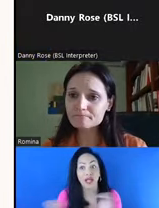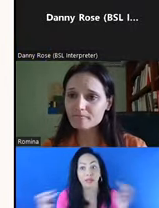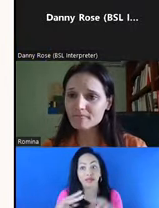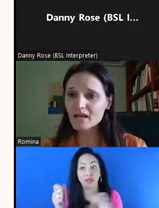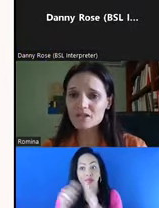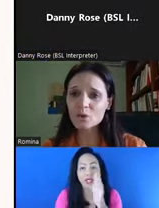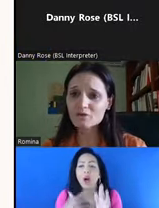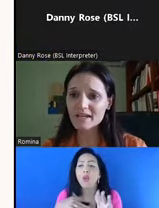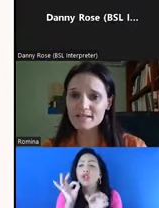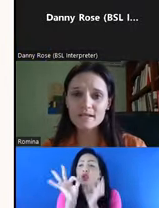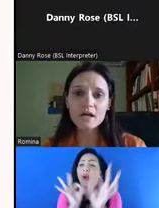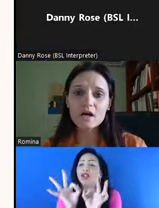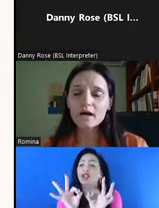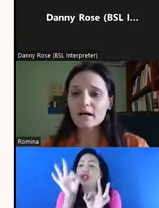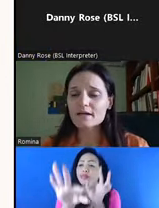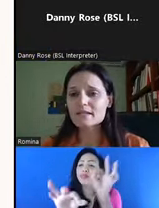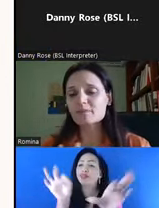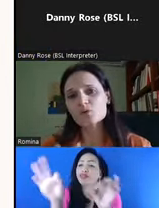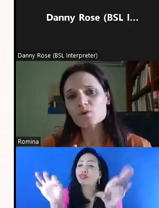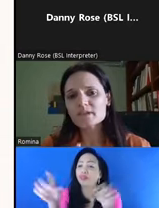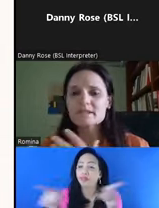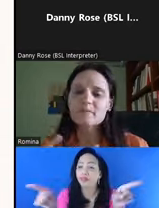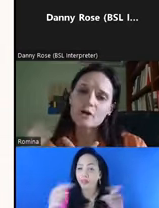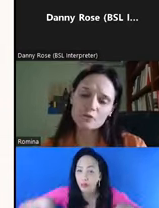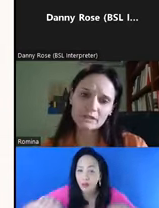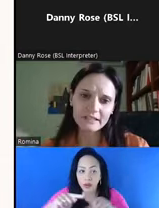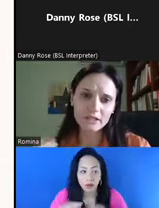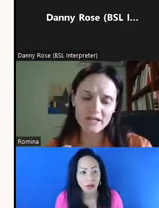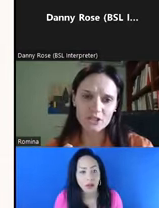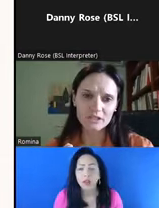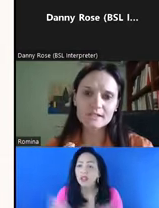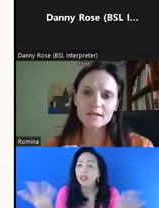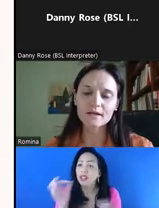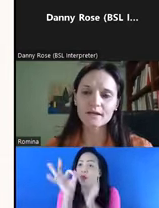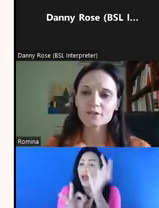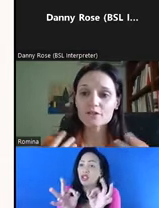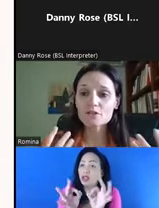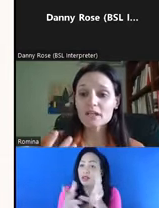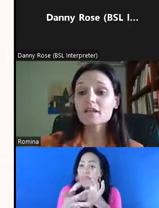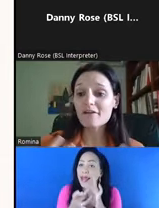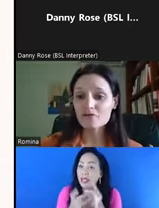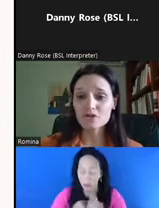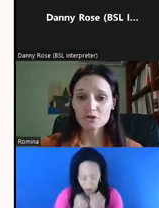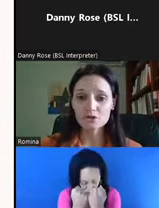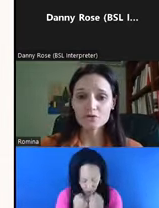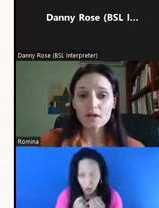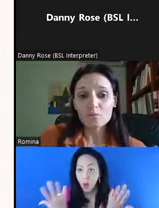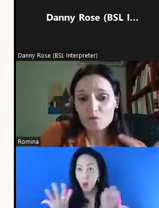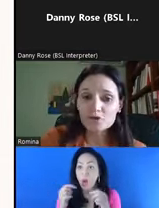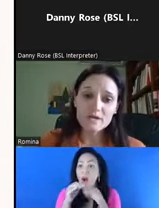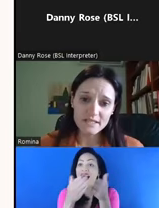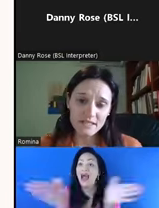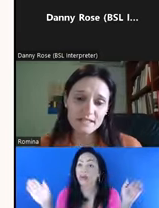to all of us, some inward and some outward looking questions, in an effort to